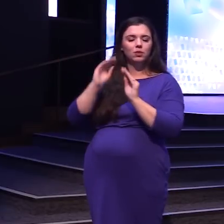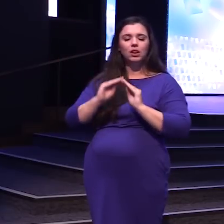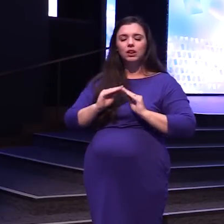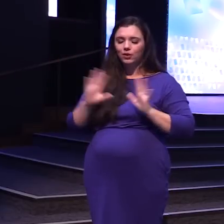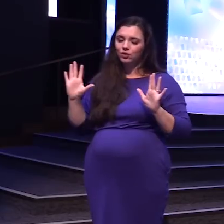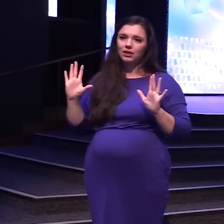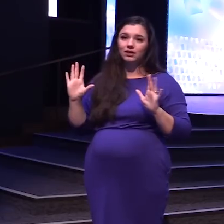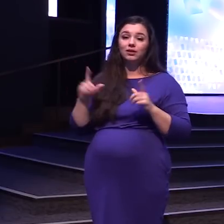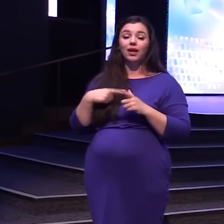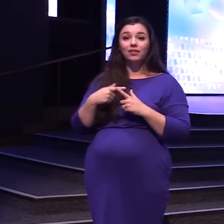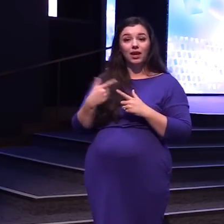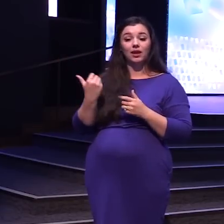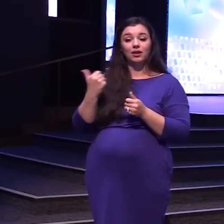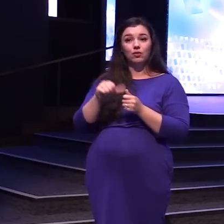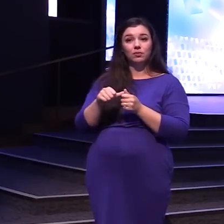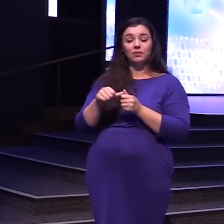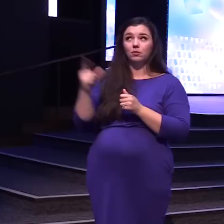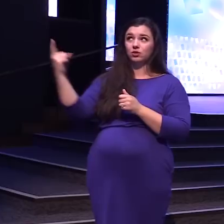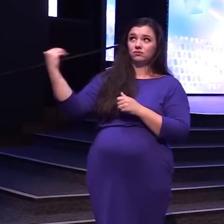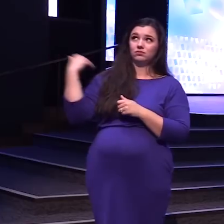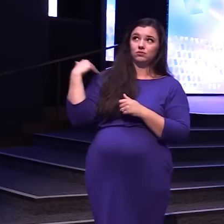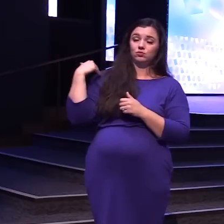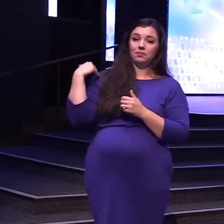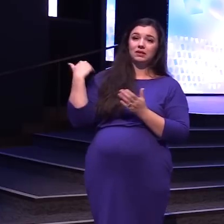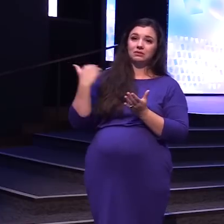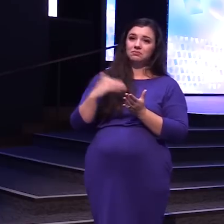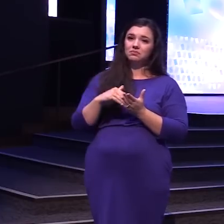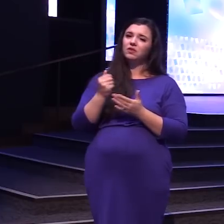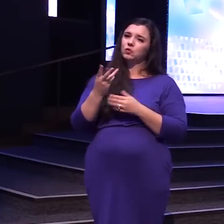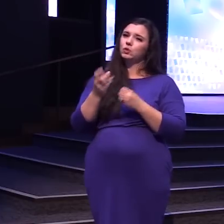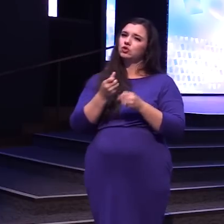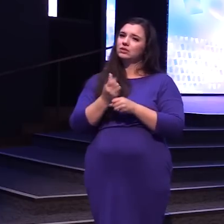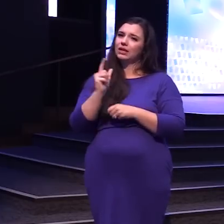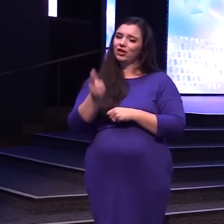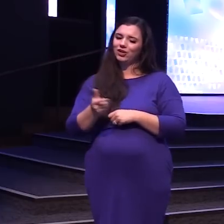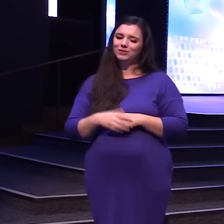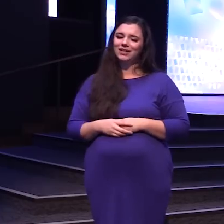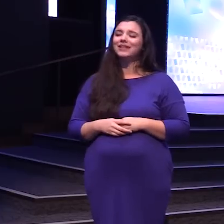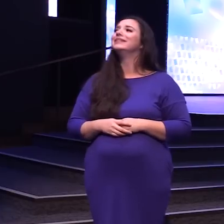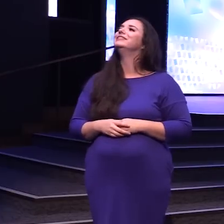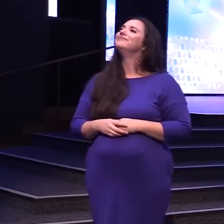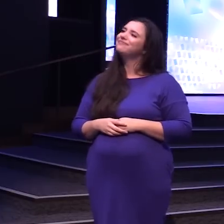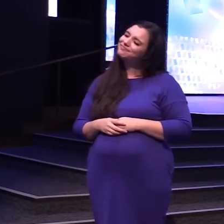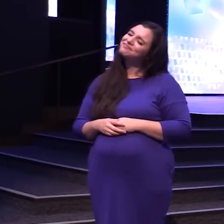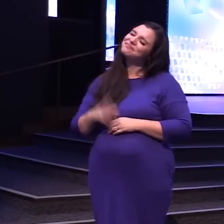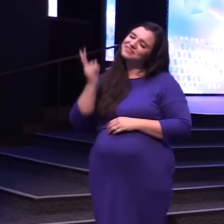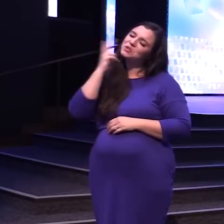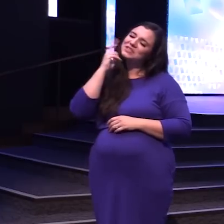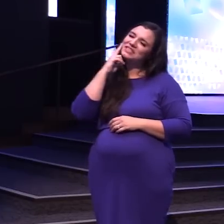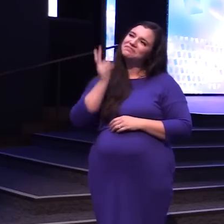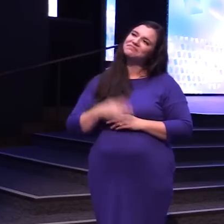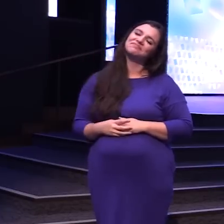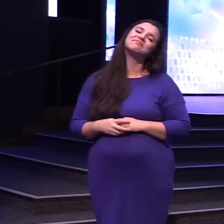And then I remember Being reminded of that vision You know a couple years later And me being like Yeah we'll see